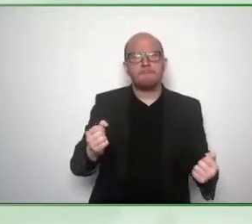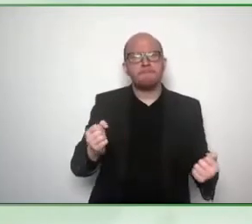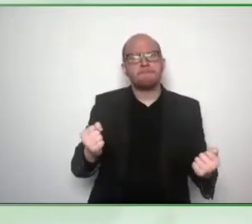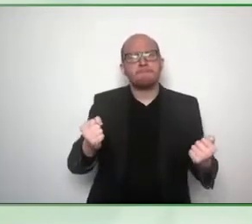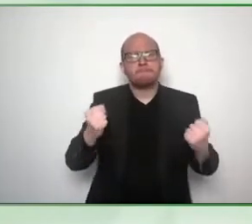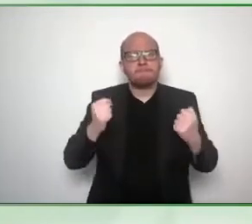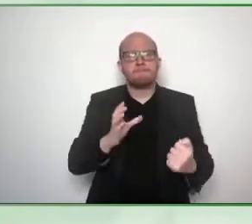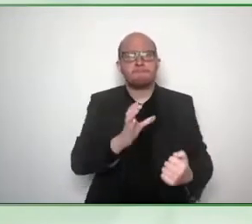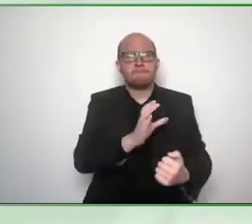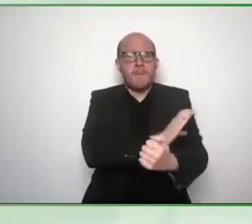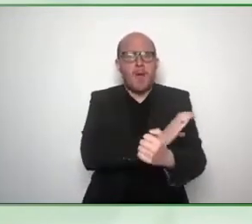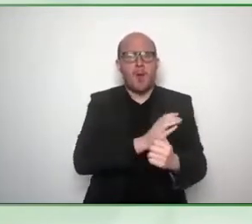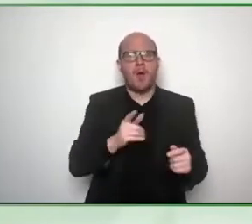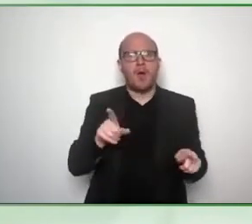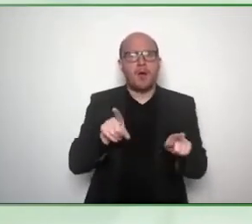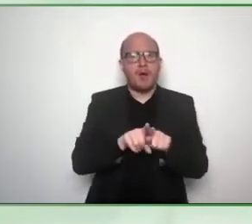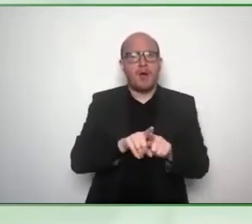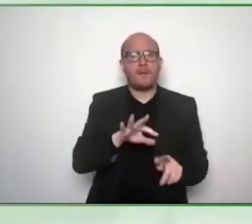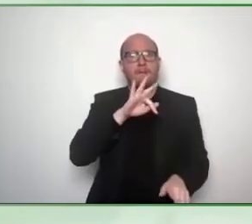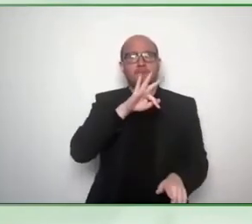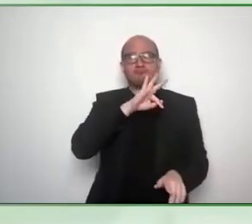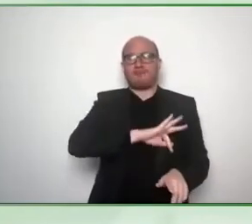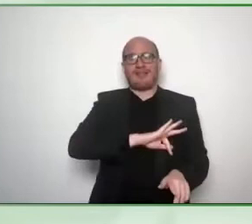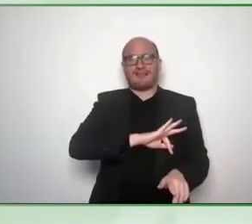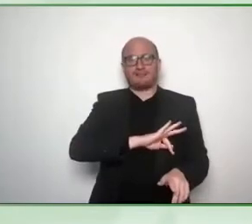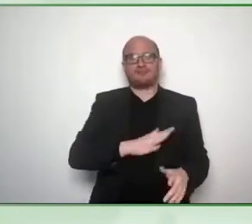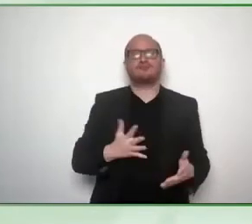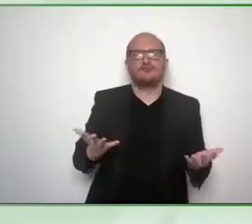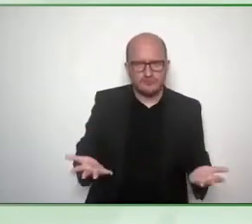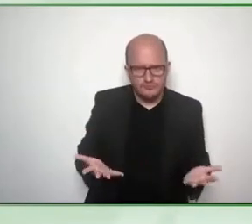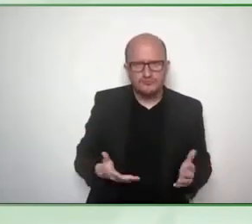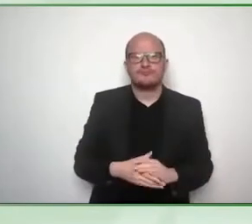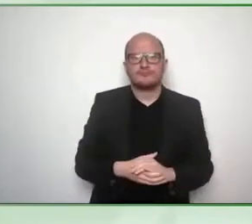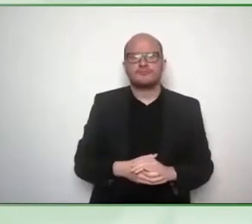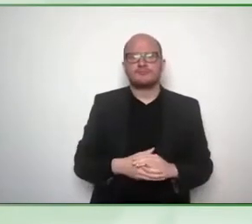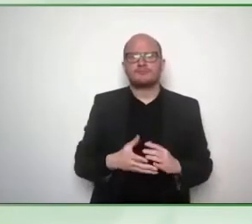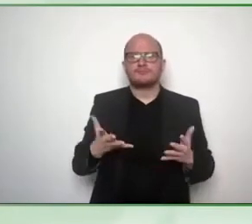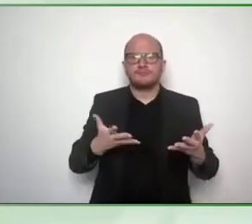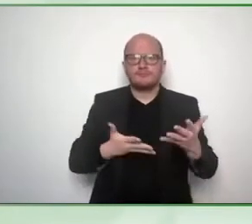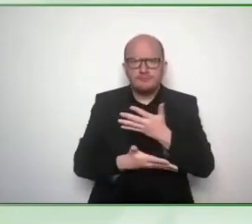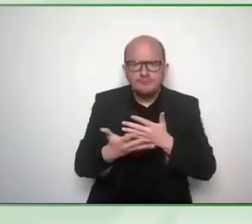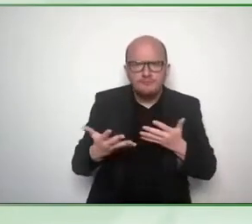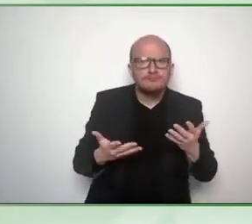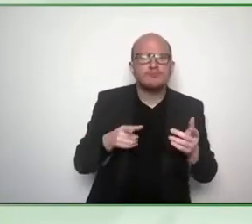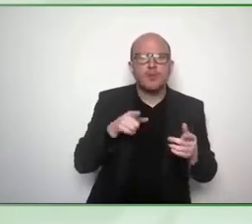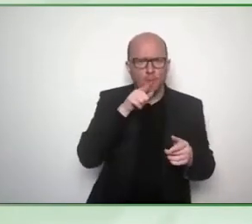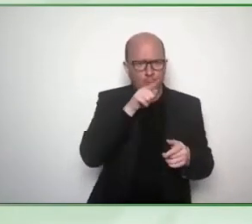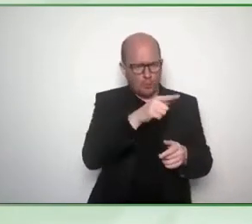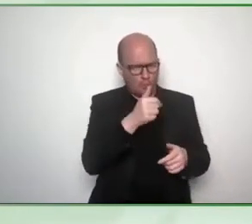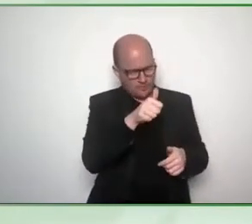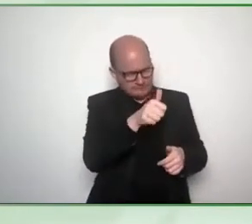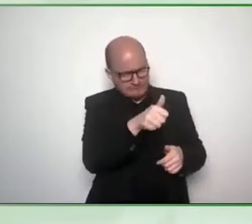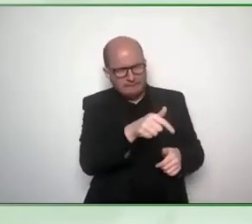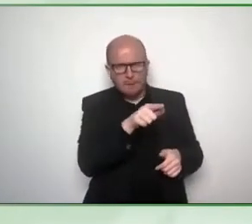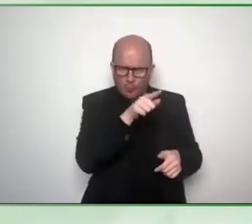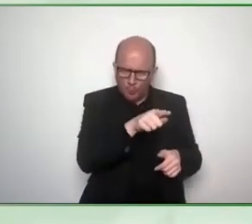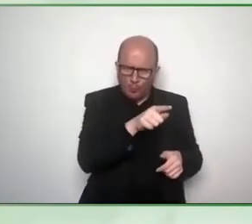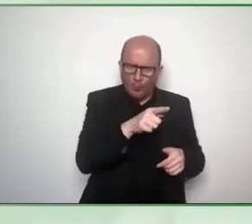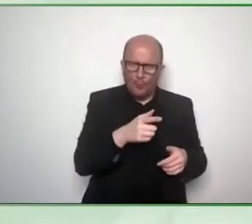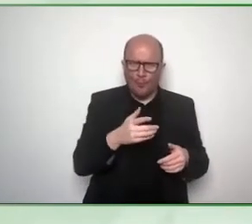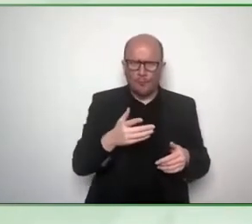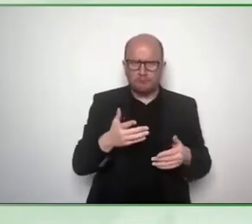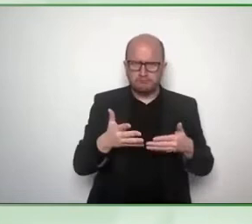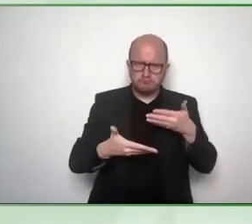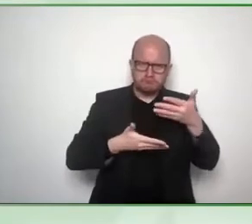advocate a researcher an associate professor of universal design of ICT at the Department of Computer Science at